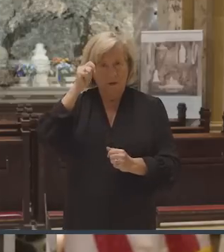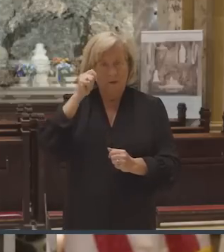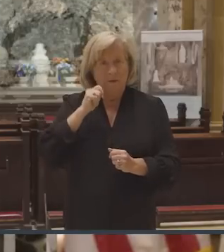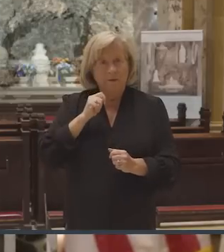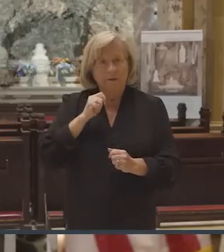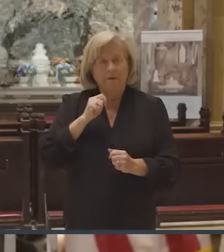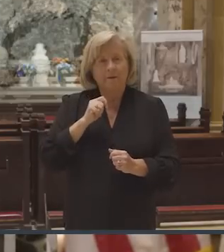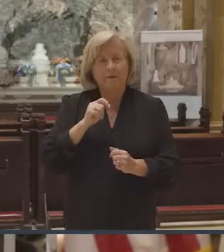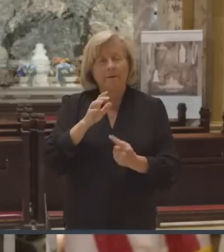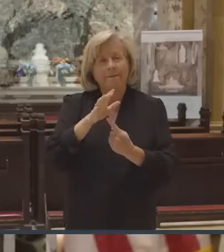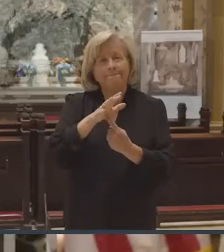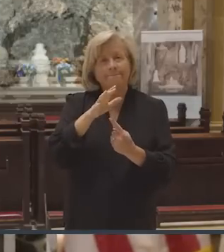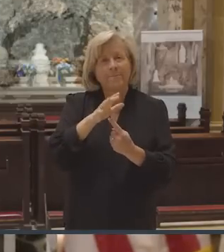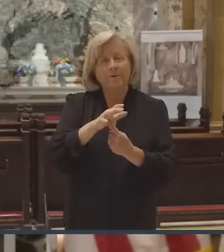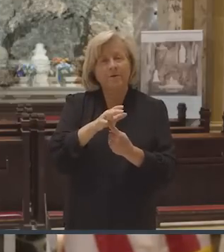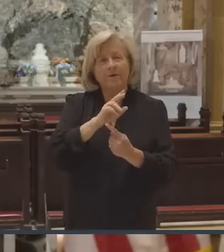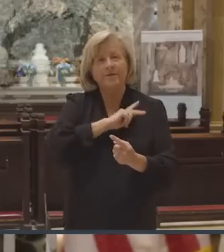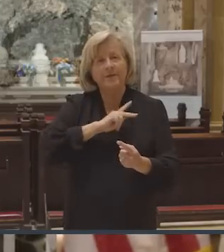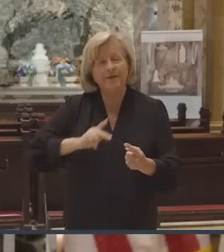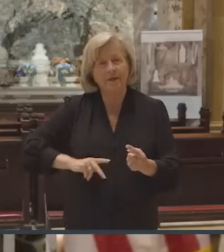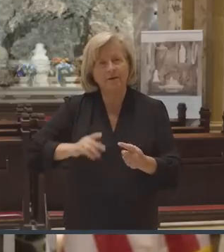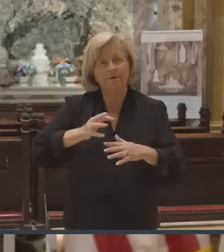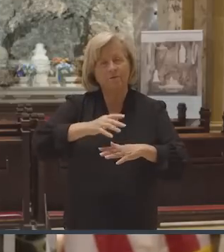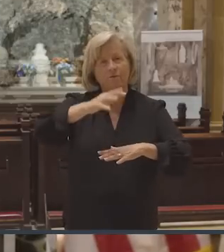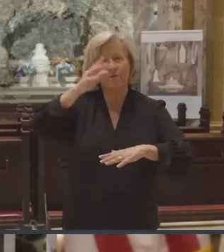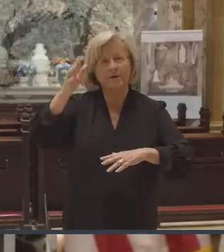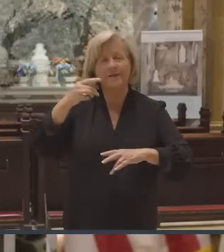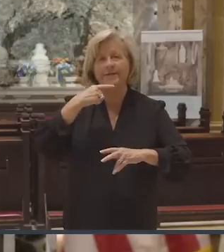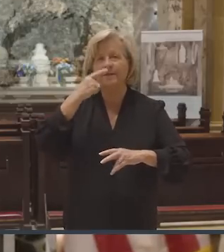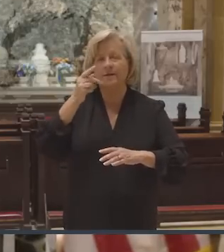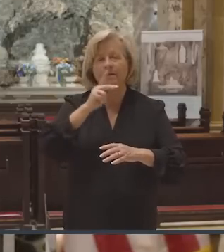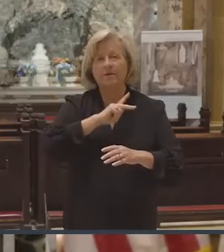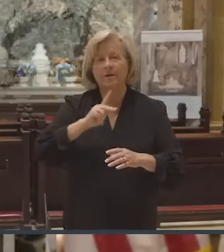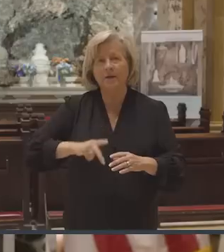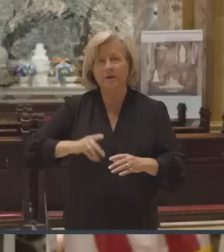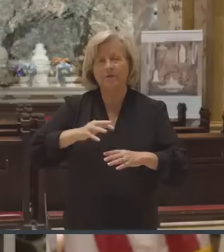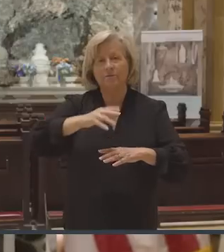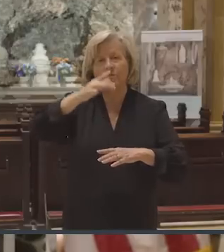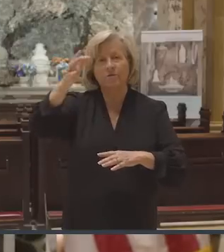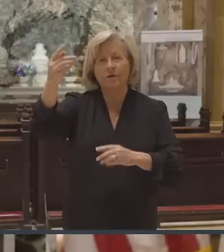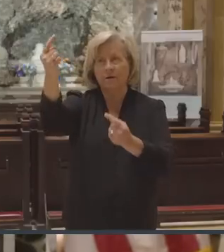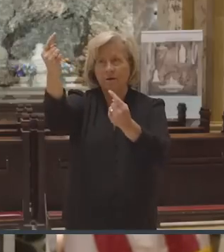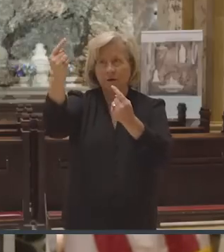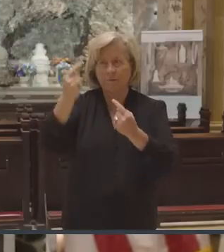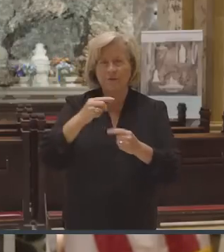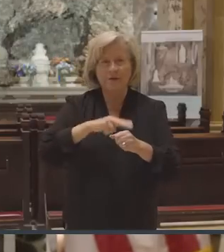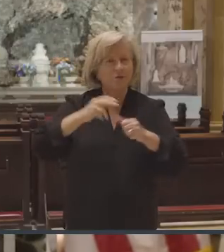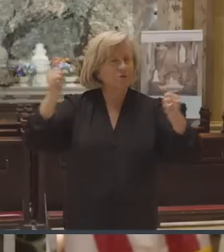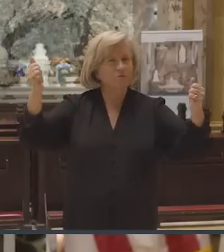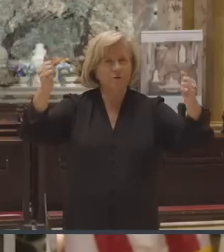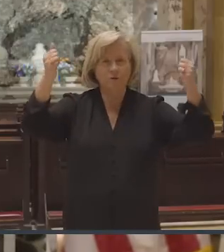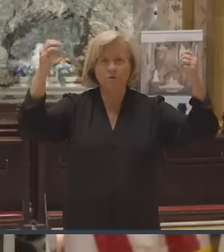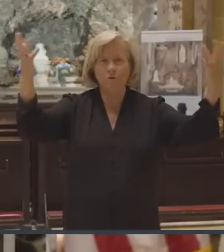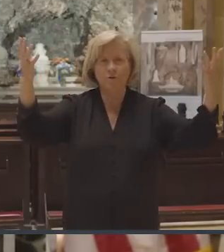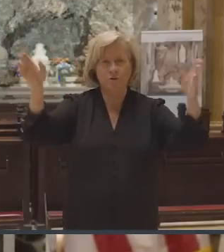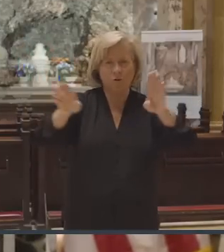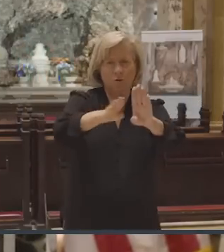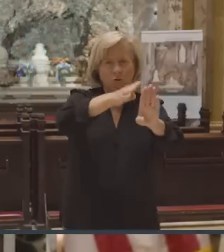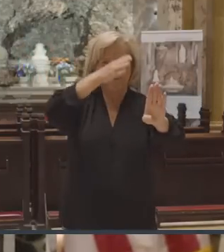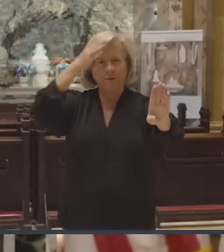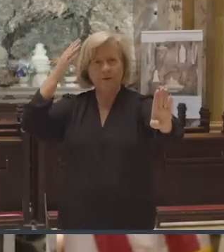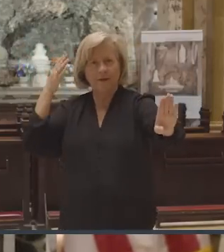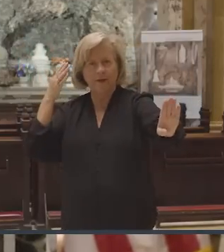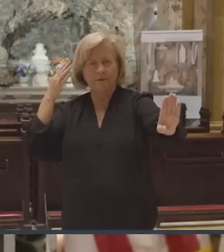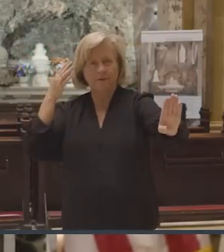a popular hymn was The King of Glory. It says, King of Glory comes, the nations rejoice, open the gates before